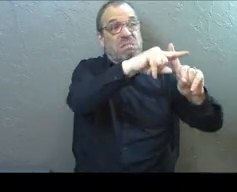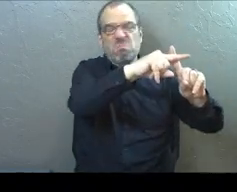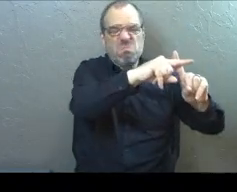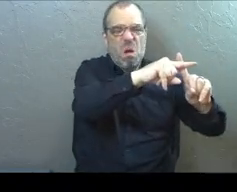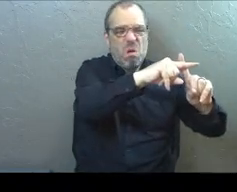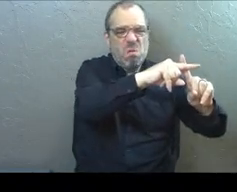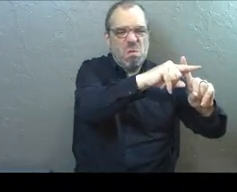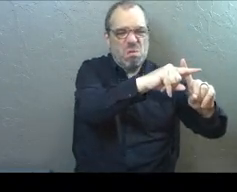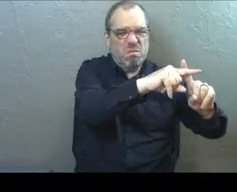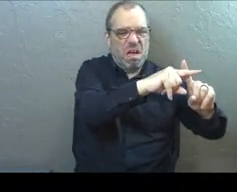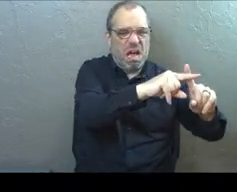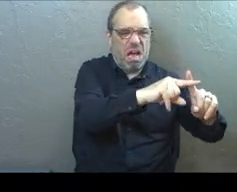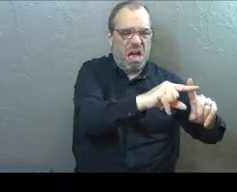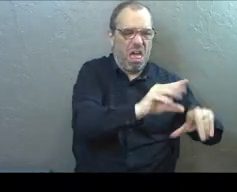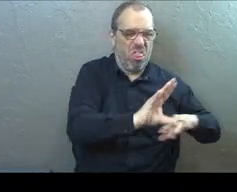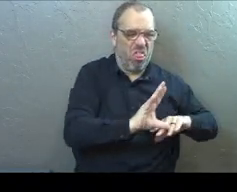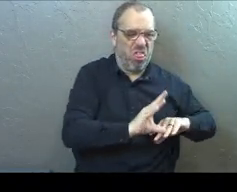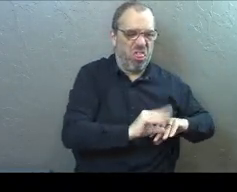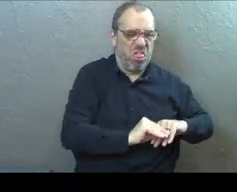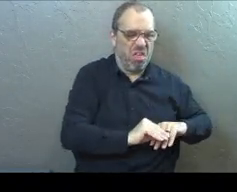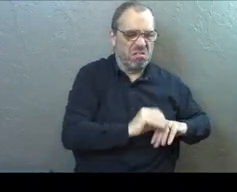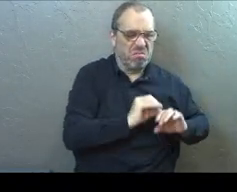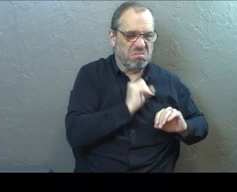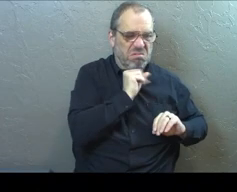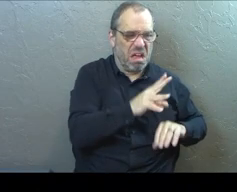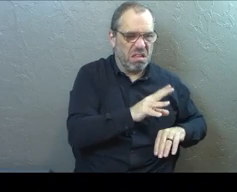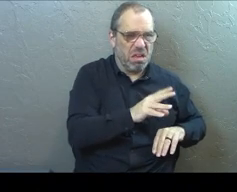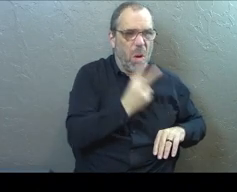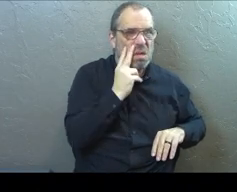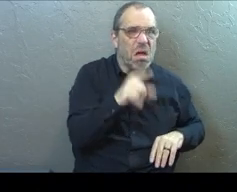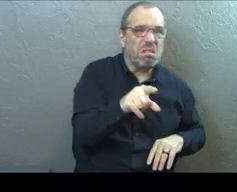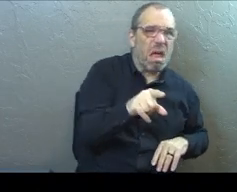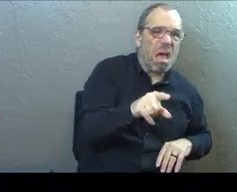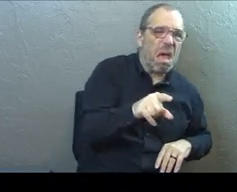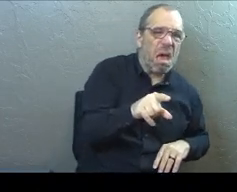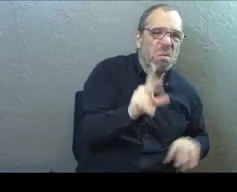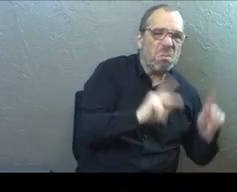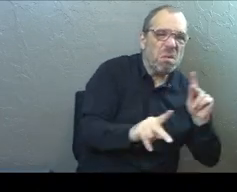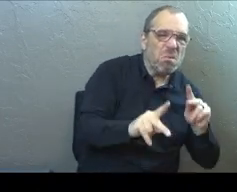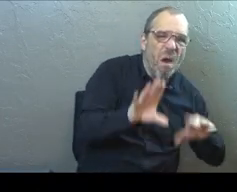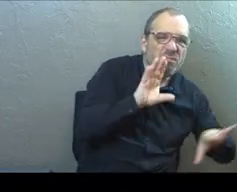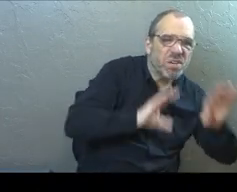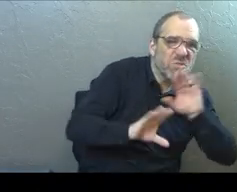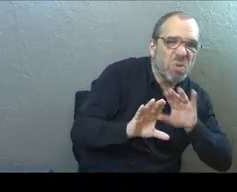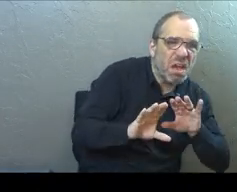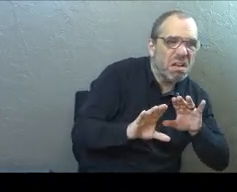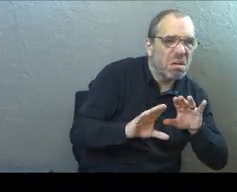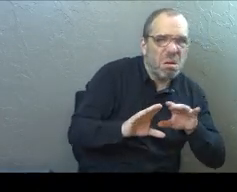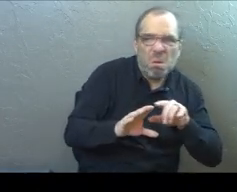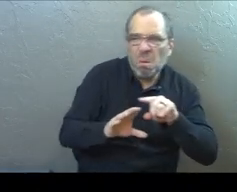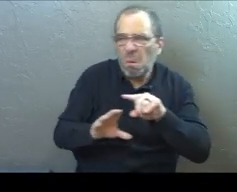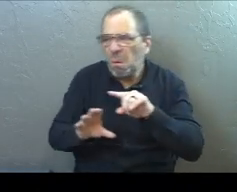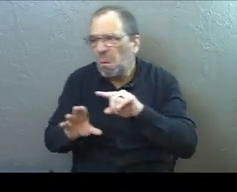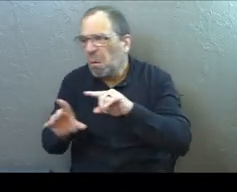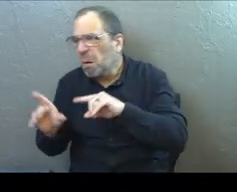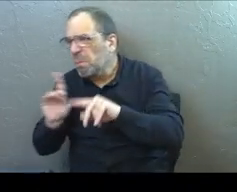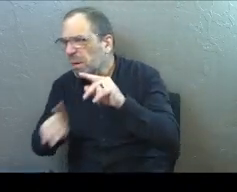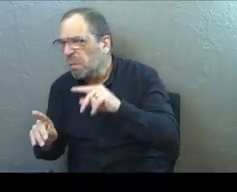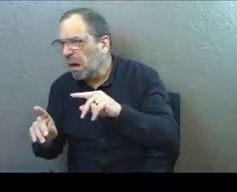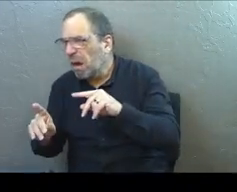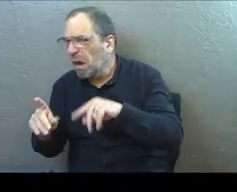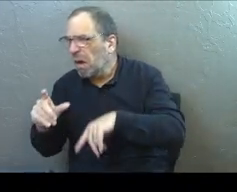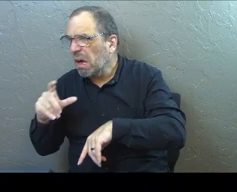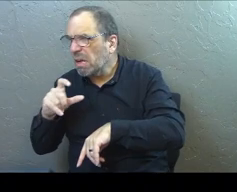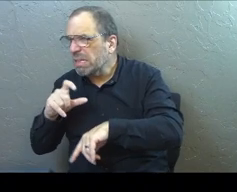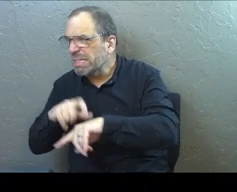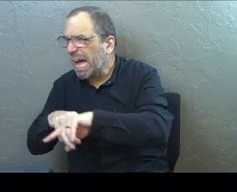and I thought I was worthless or nothing. Maybe the way that I saw others, I saw other people as frustrating or people that maybe are just like, I didn't want to